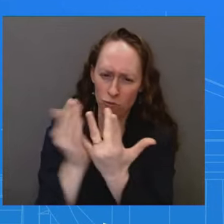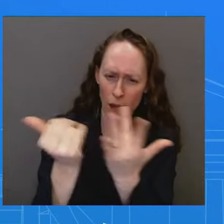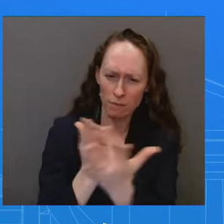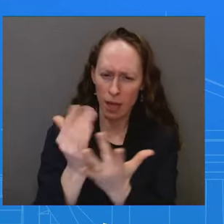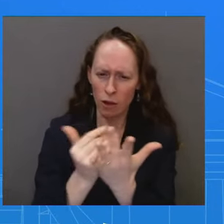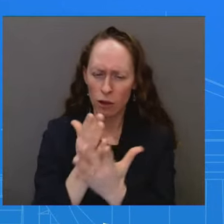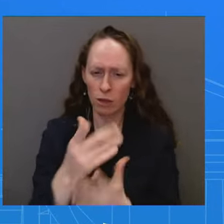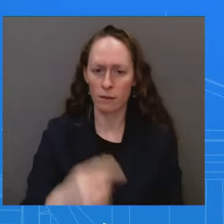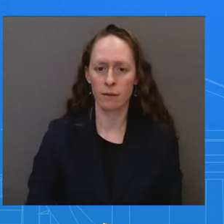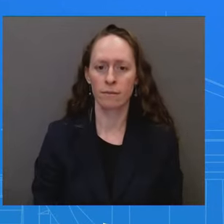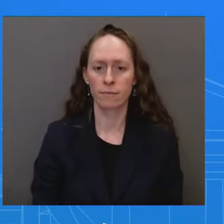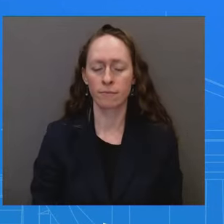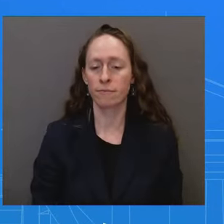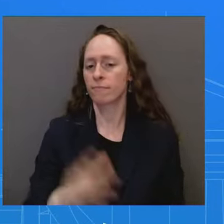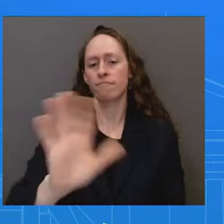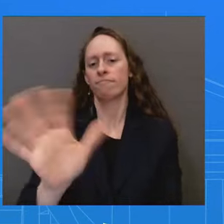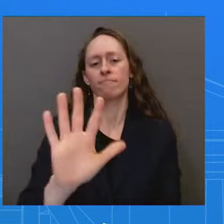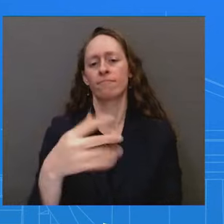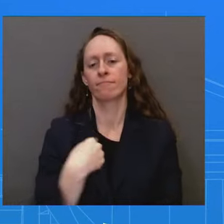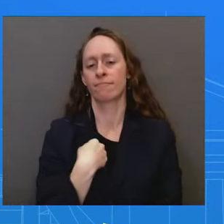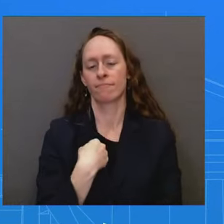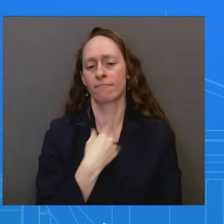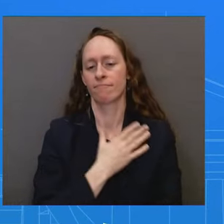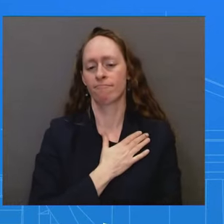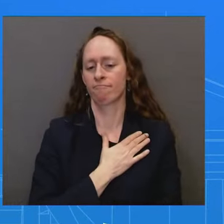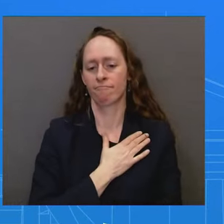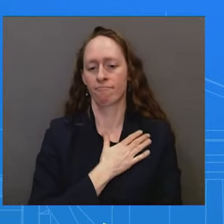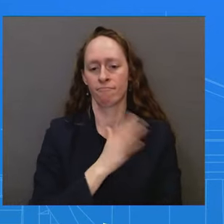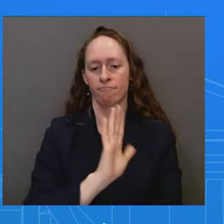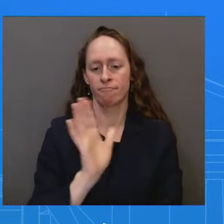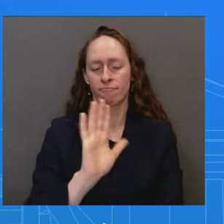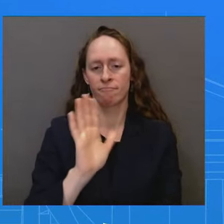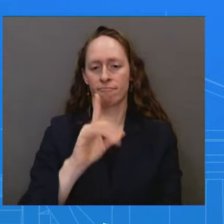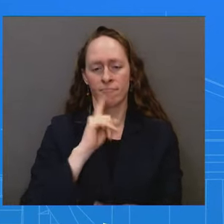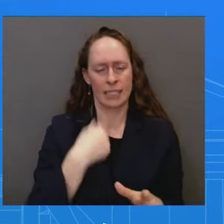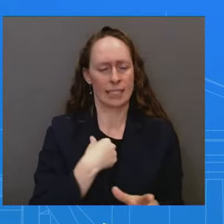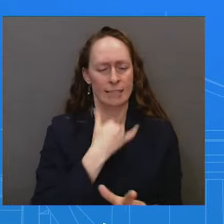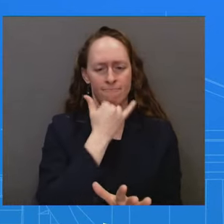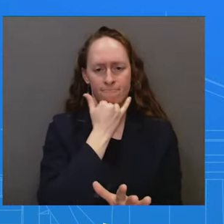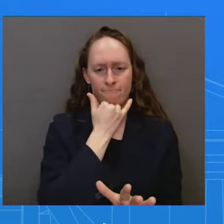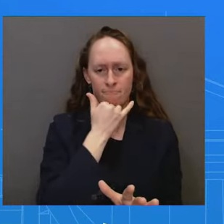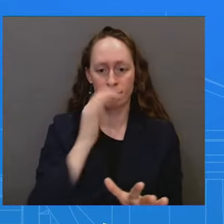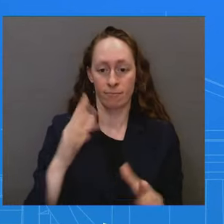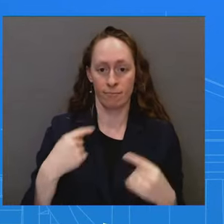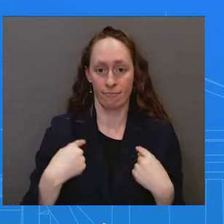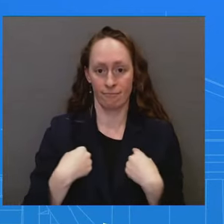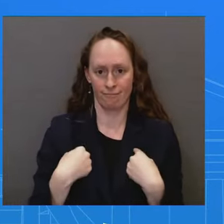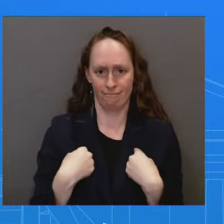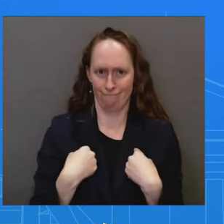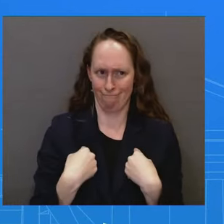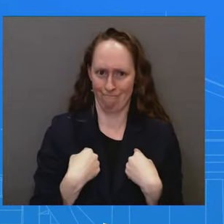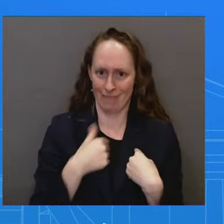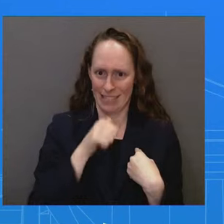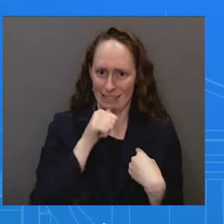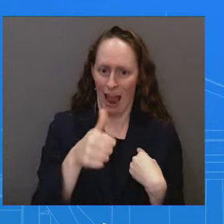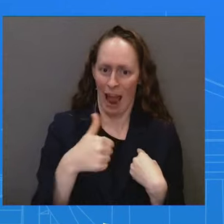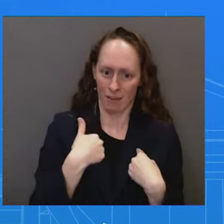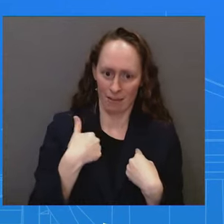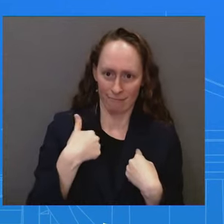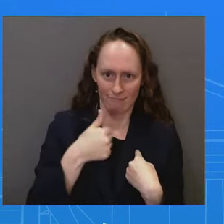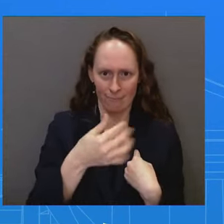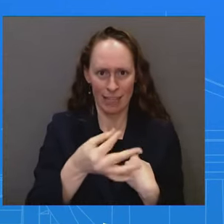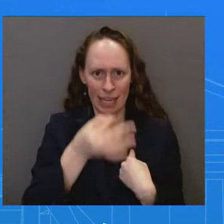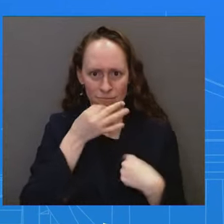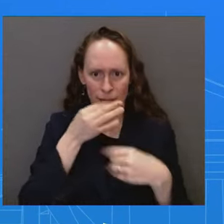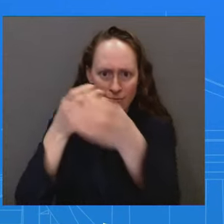the Pentagon on that. I, I, I'm not at liberty. I'm not a medical expert, Peter. I, I can't, I, I can't do it. you communications expert